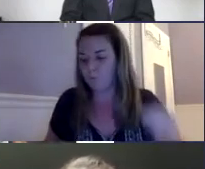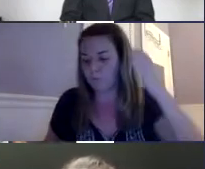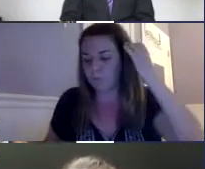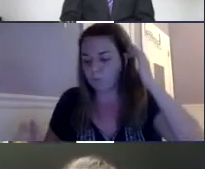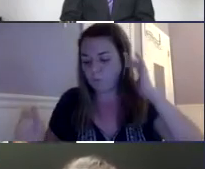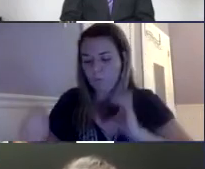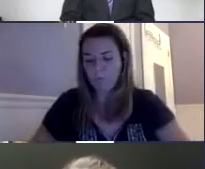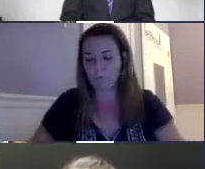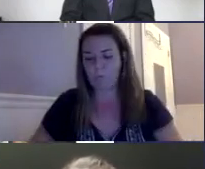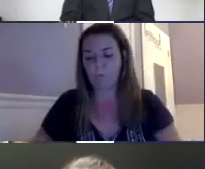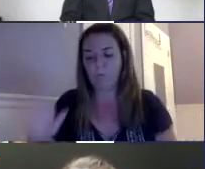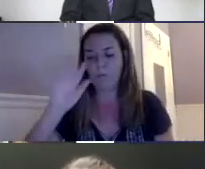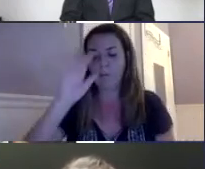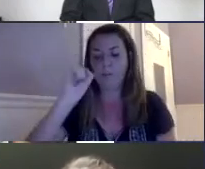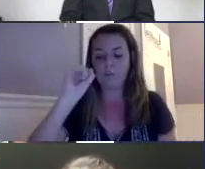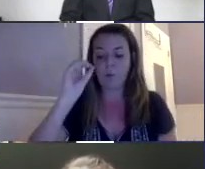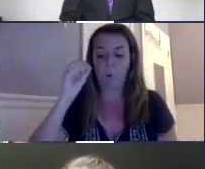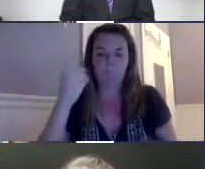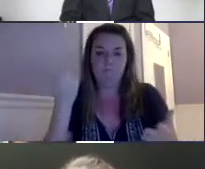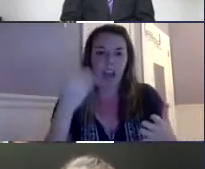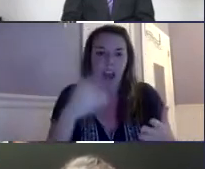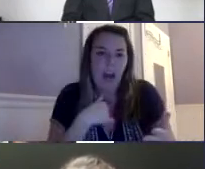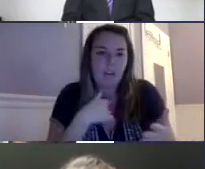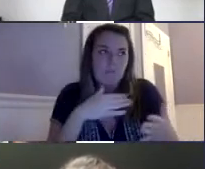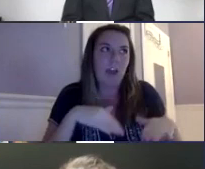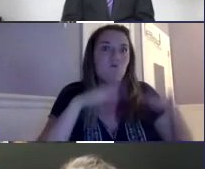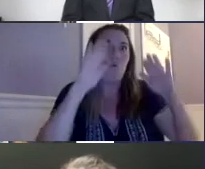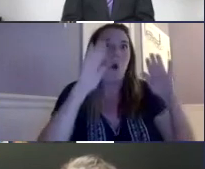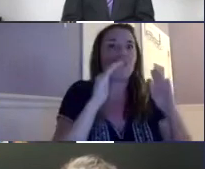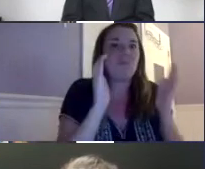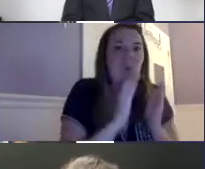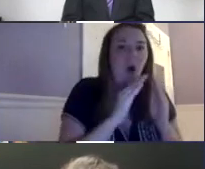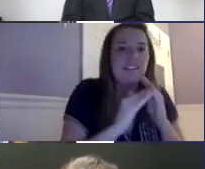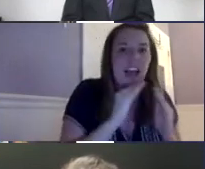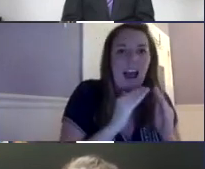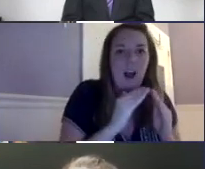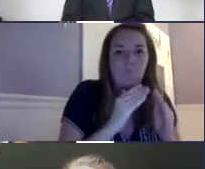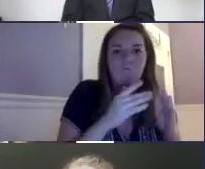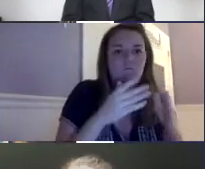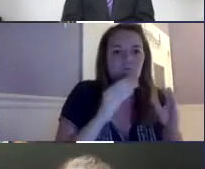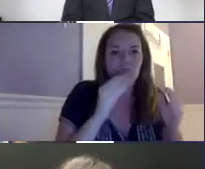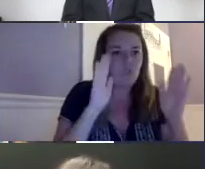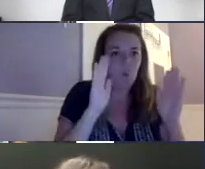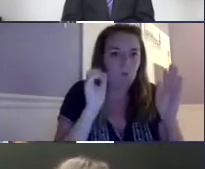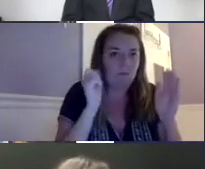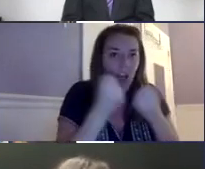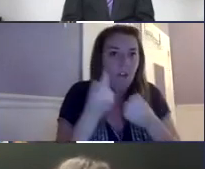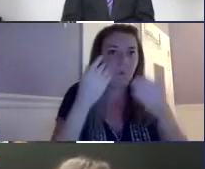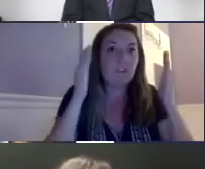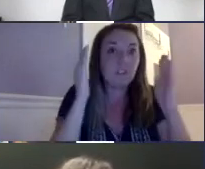Also, so I grew up in a small town.